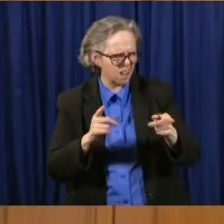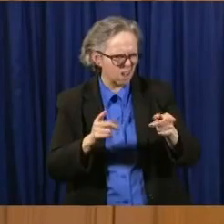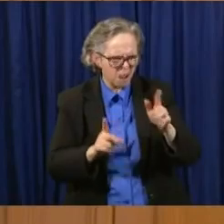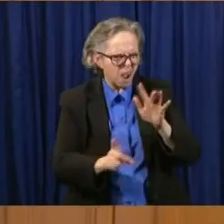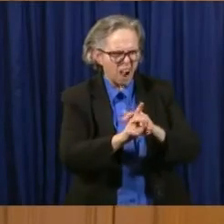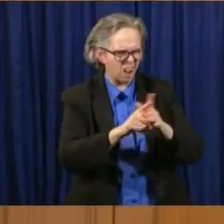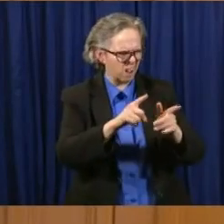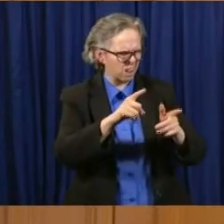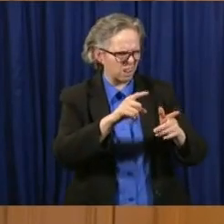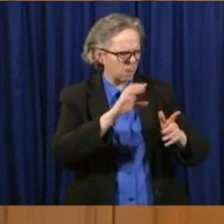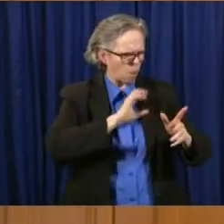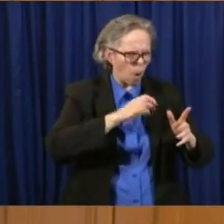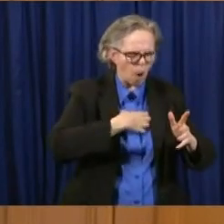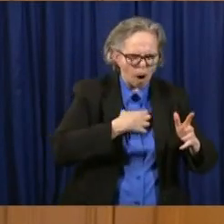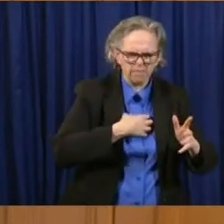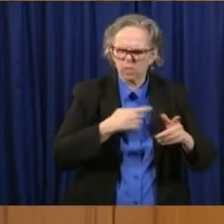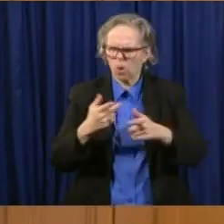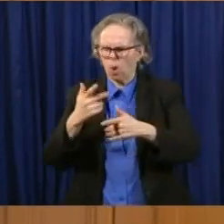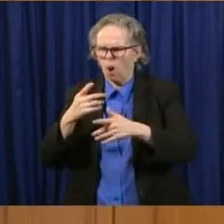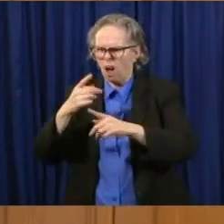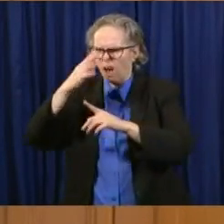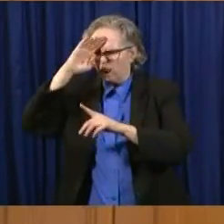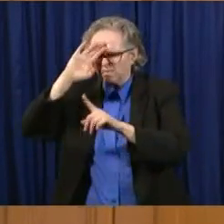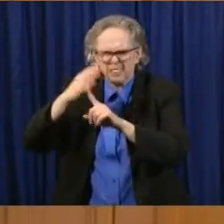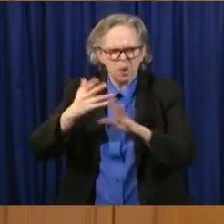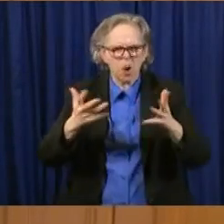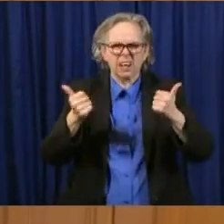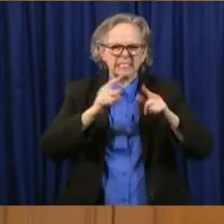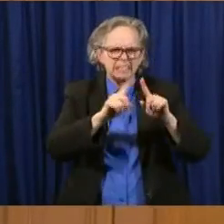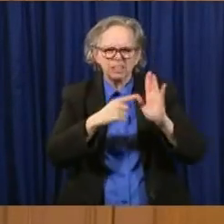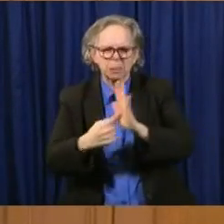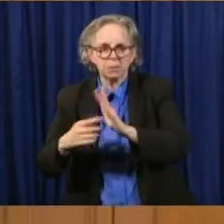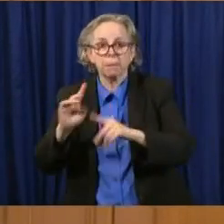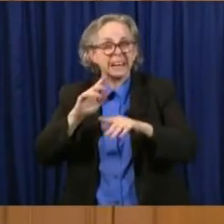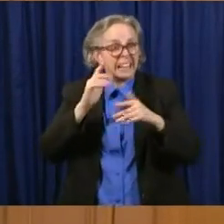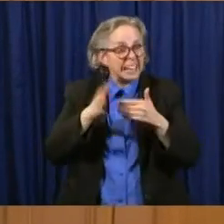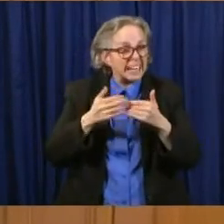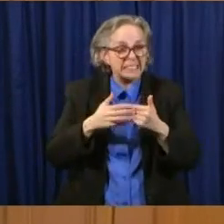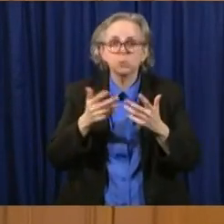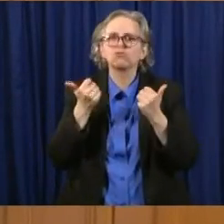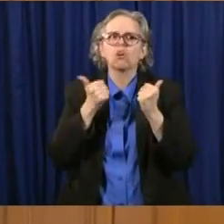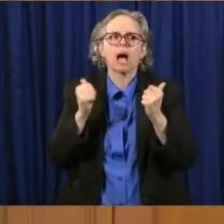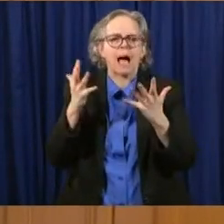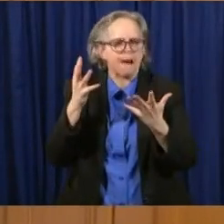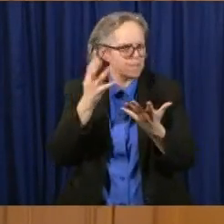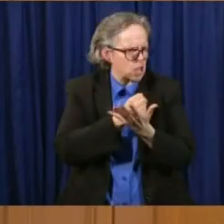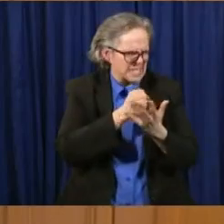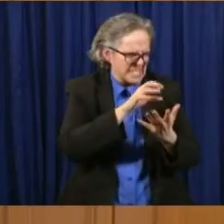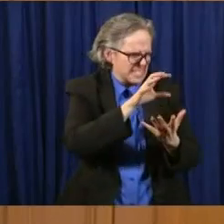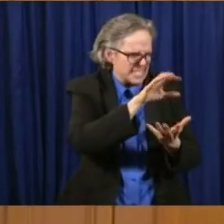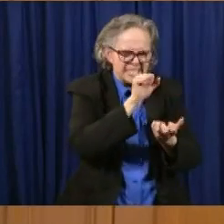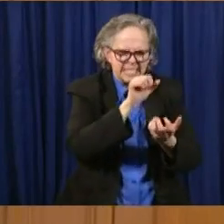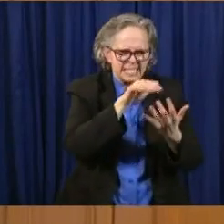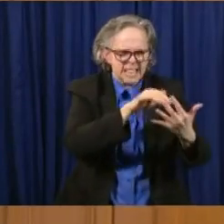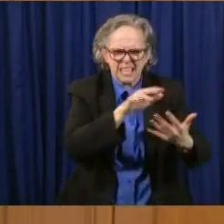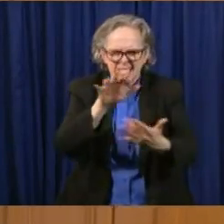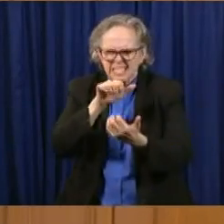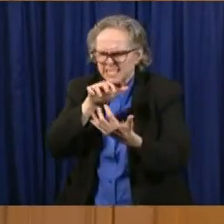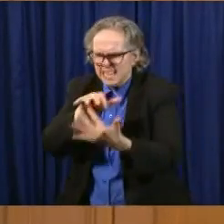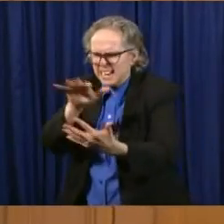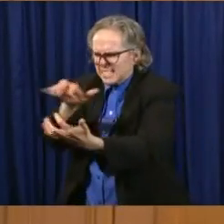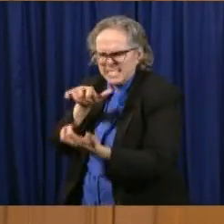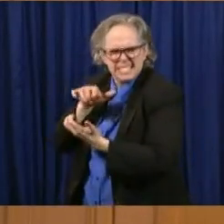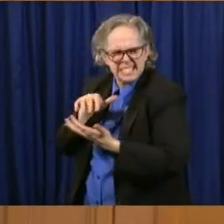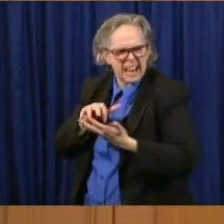in the days to come. But it is, um, everything we can do to learn more about this disease. You know, we're part of scientists all over the world and certainly